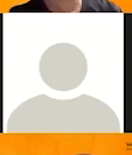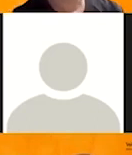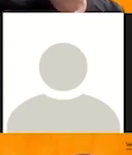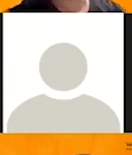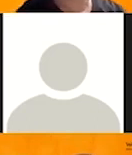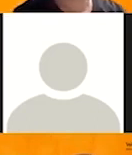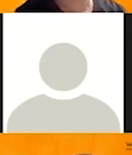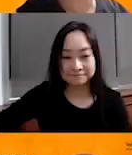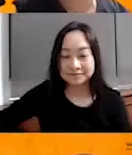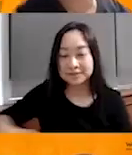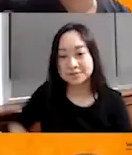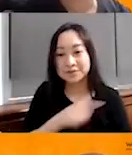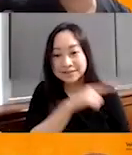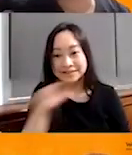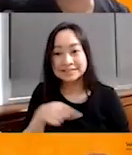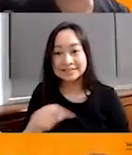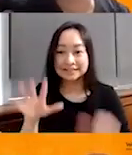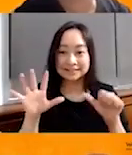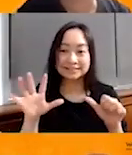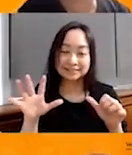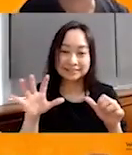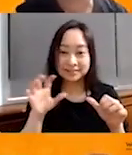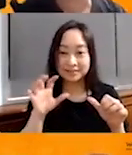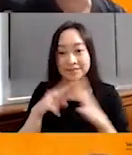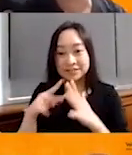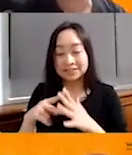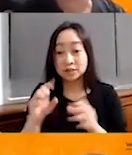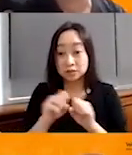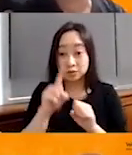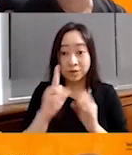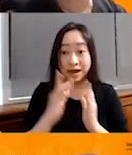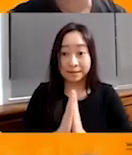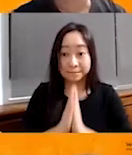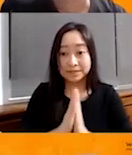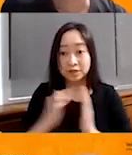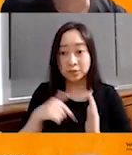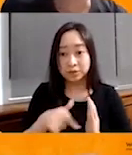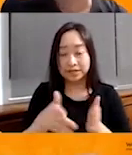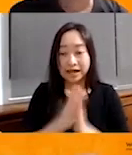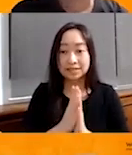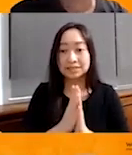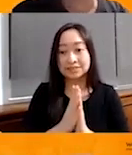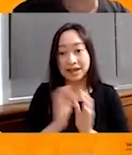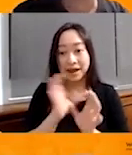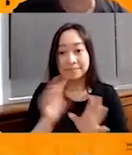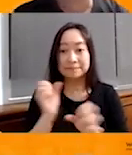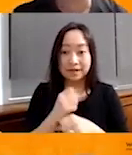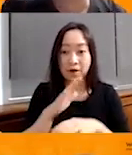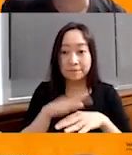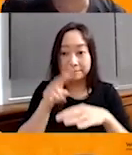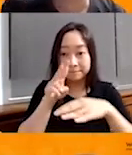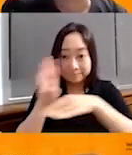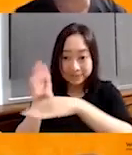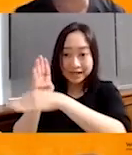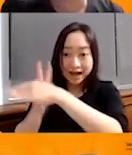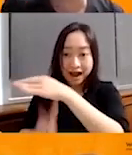So these are the six, so I think one of the appeal that we would be making on behalf of not just the children that